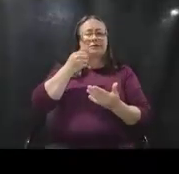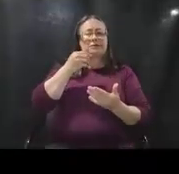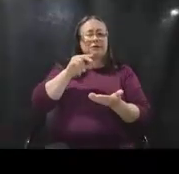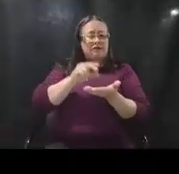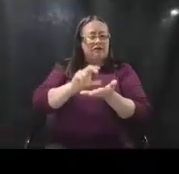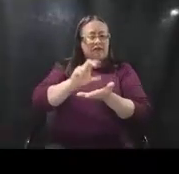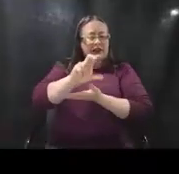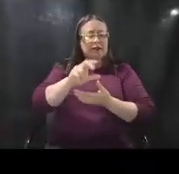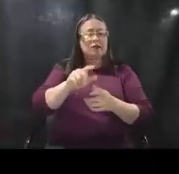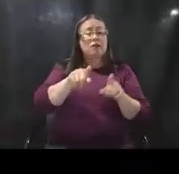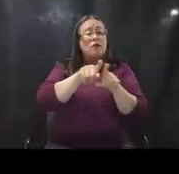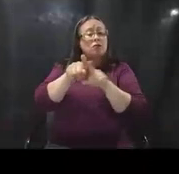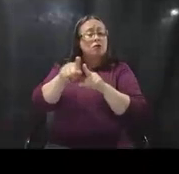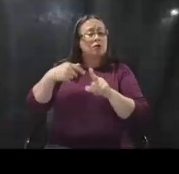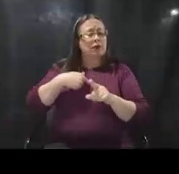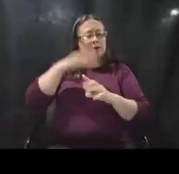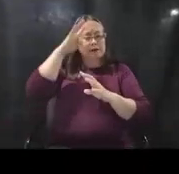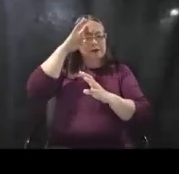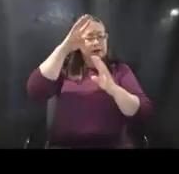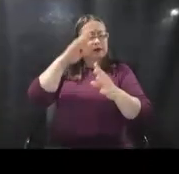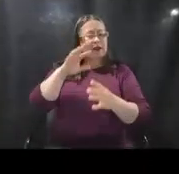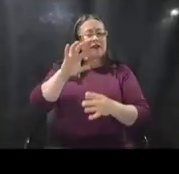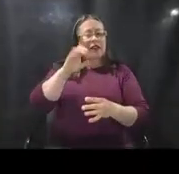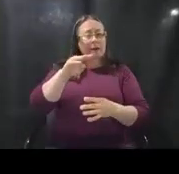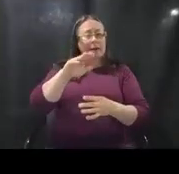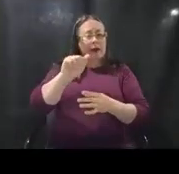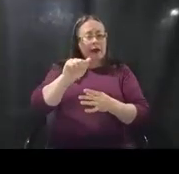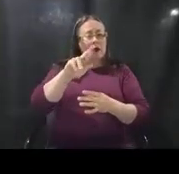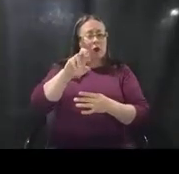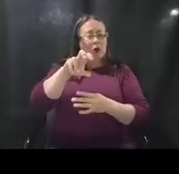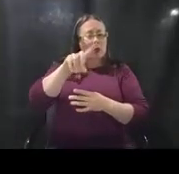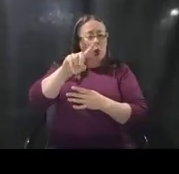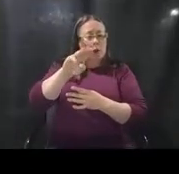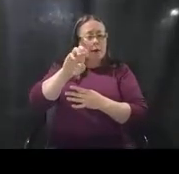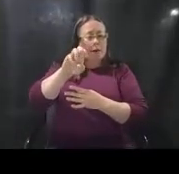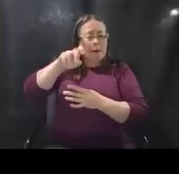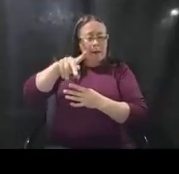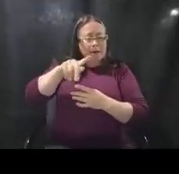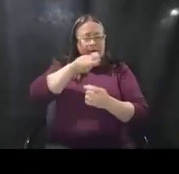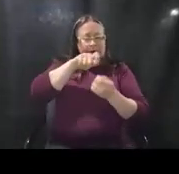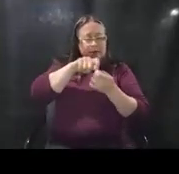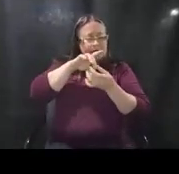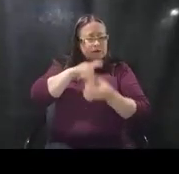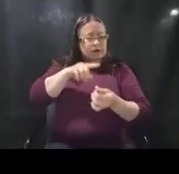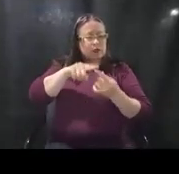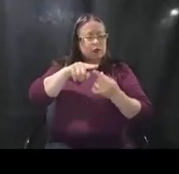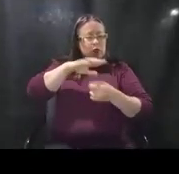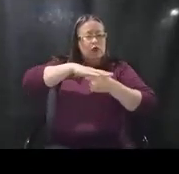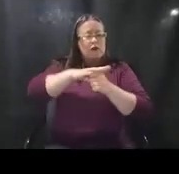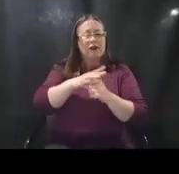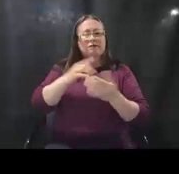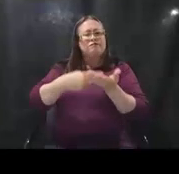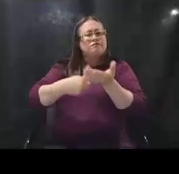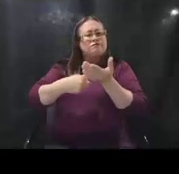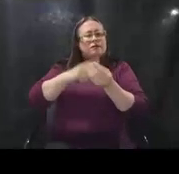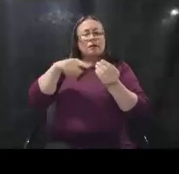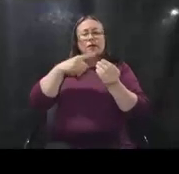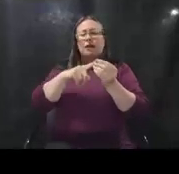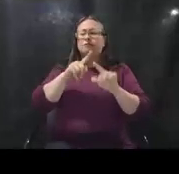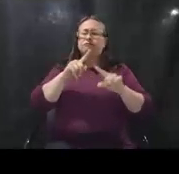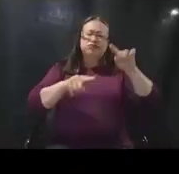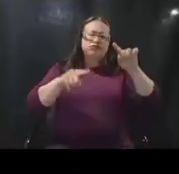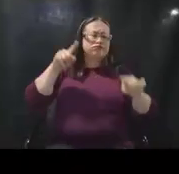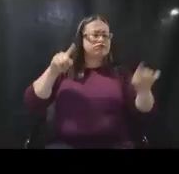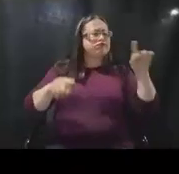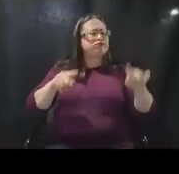resource roadmaps which are also available on FEMA.gov specific for COVID-19 that talk about all the different various sources of